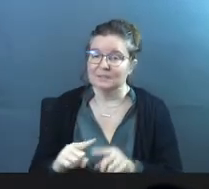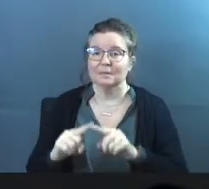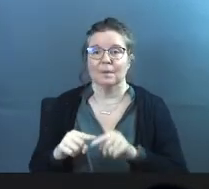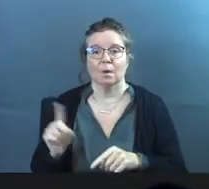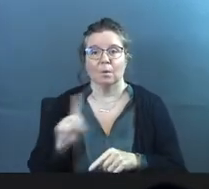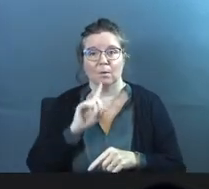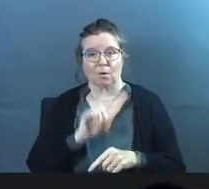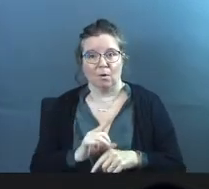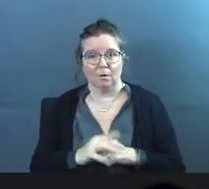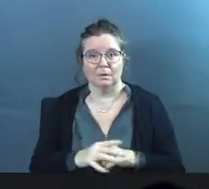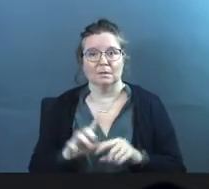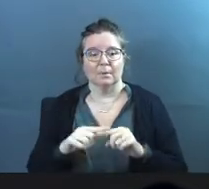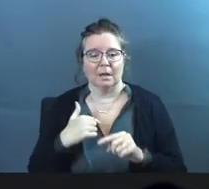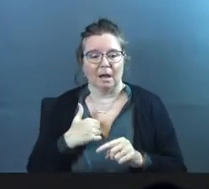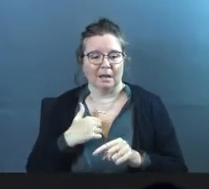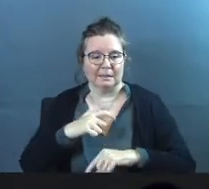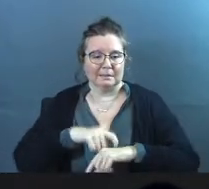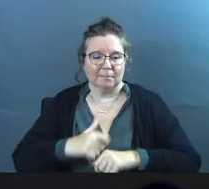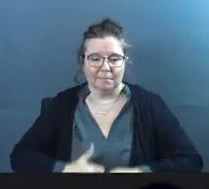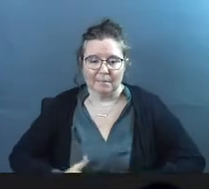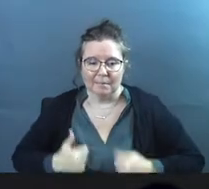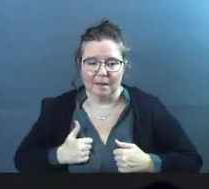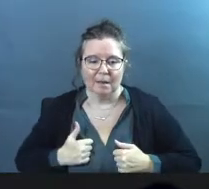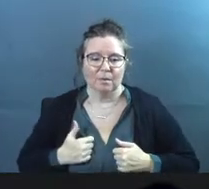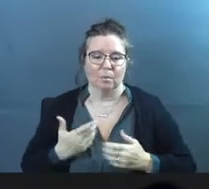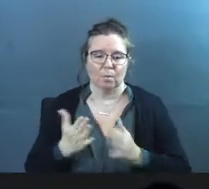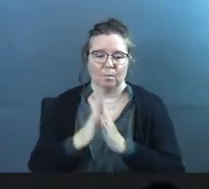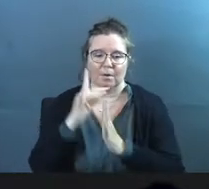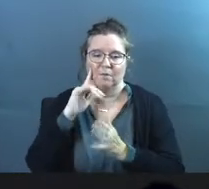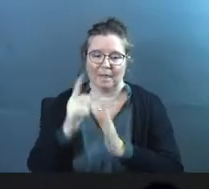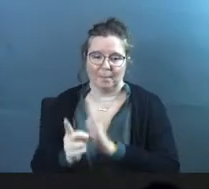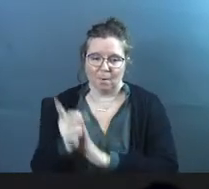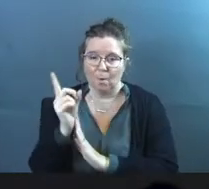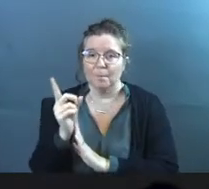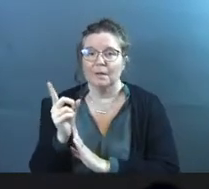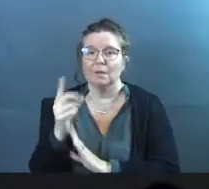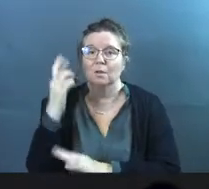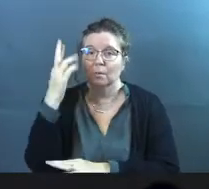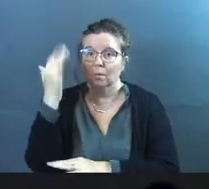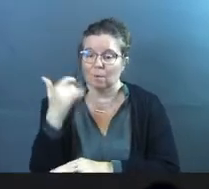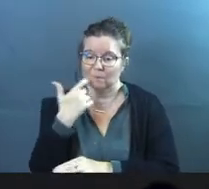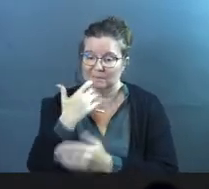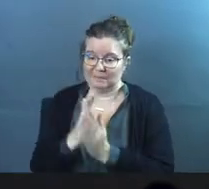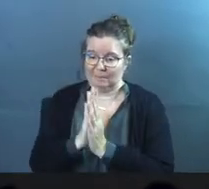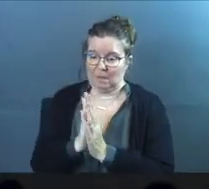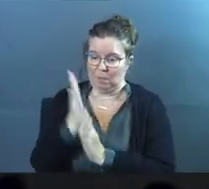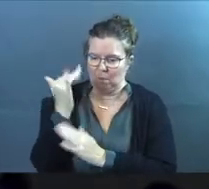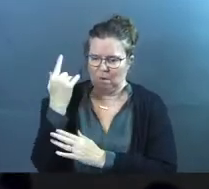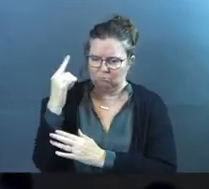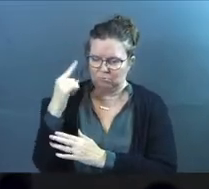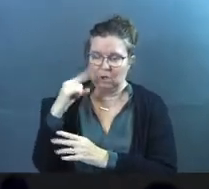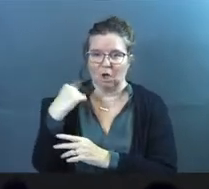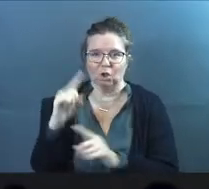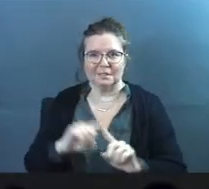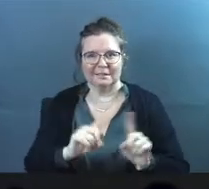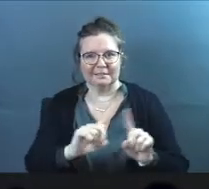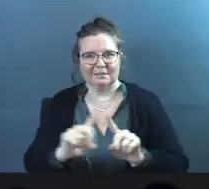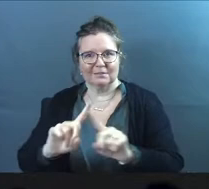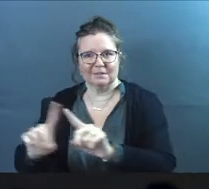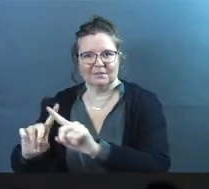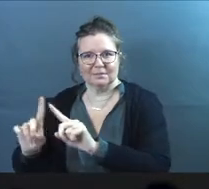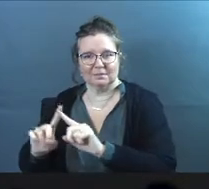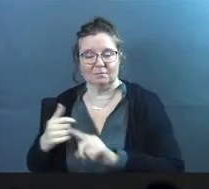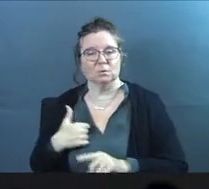Depending on where we are, depending on the season of life we are, what we're praying for in that moment, the reason we just prayed, the why behind it could look pretty different.